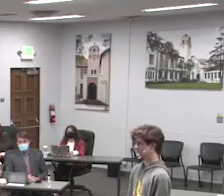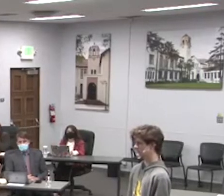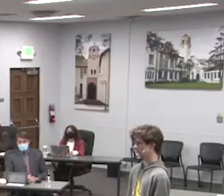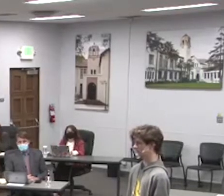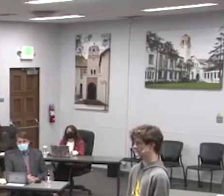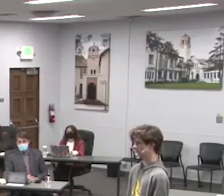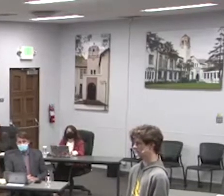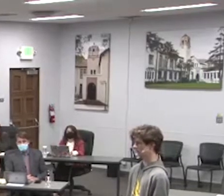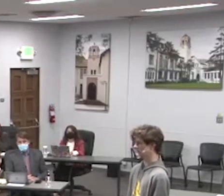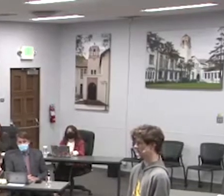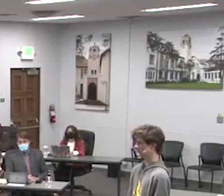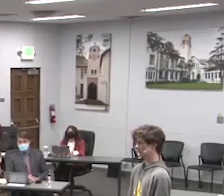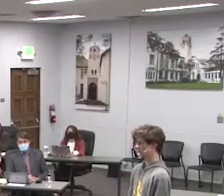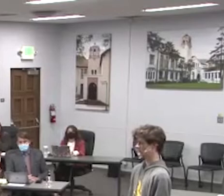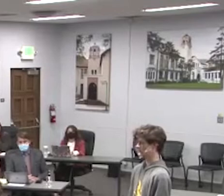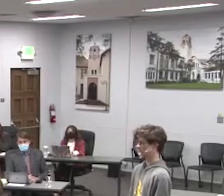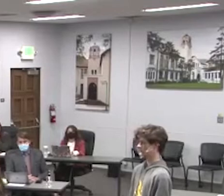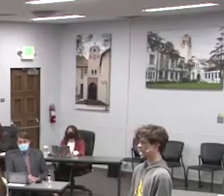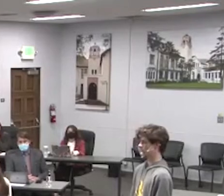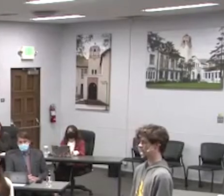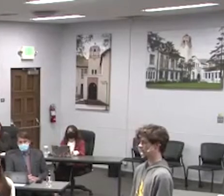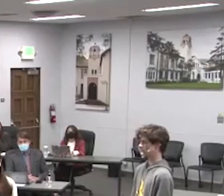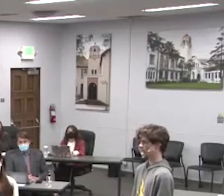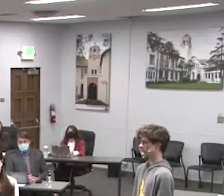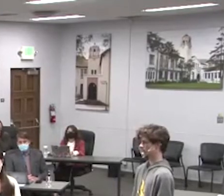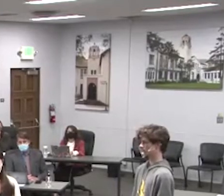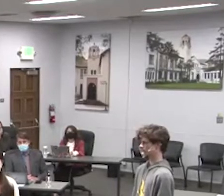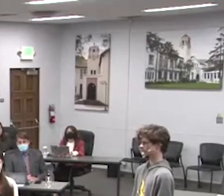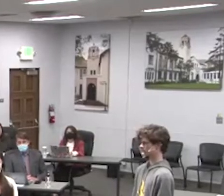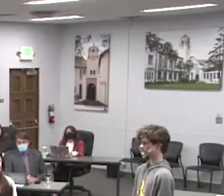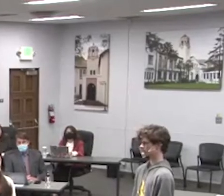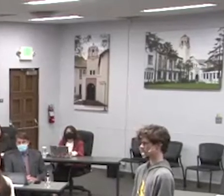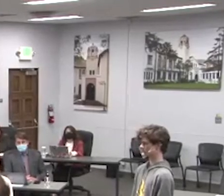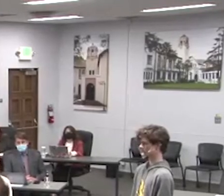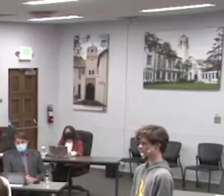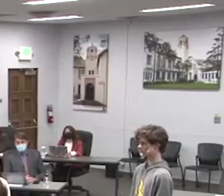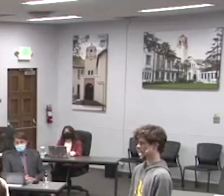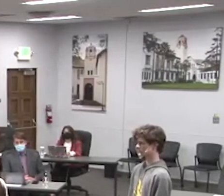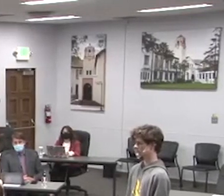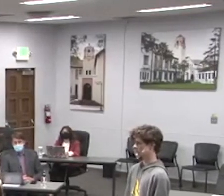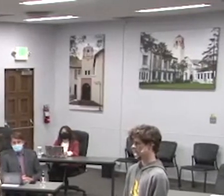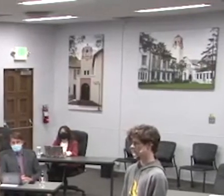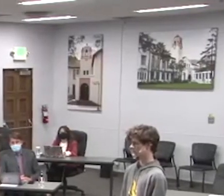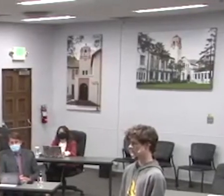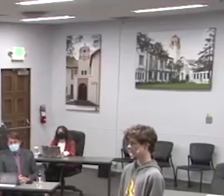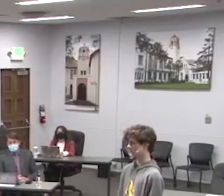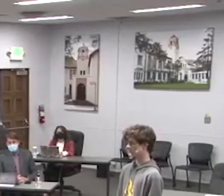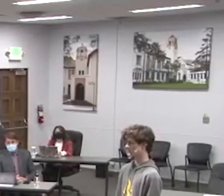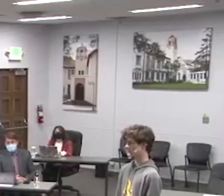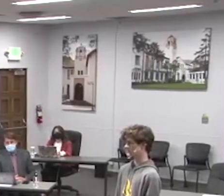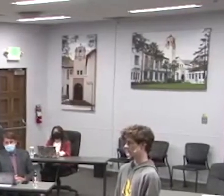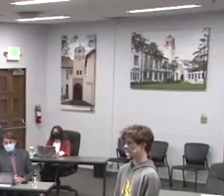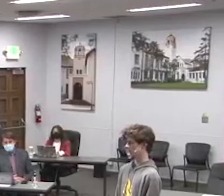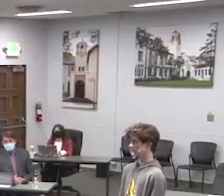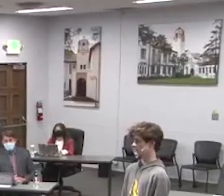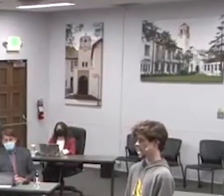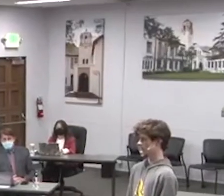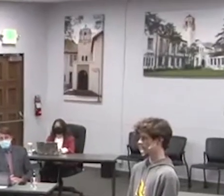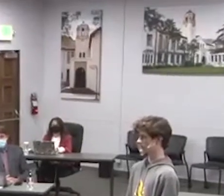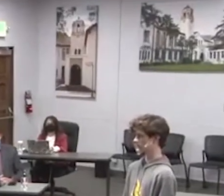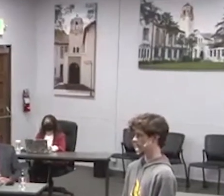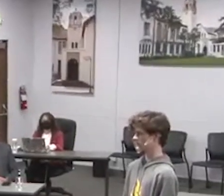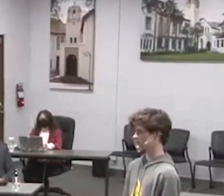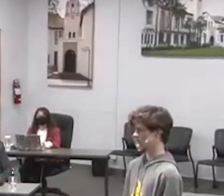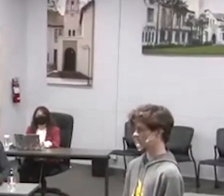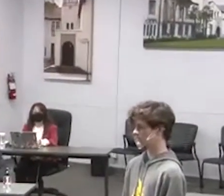you've gotten awful conceited and stuck up and all the girls say so they may not say it to your face but that's what they all say